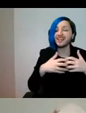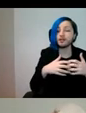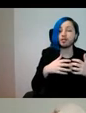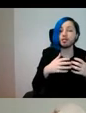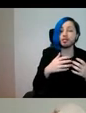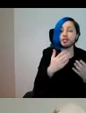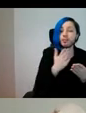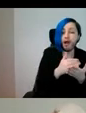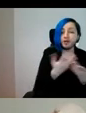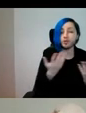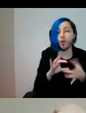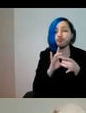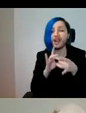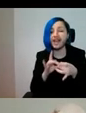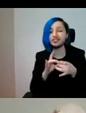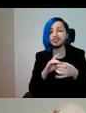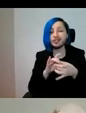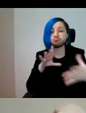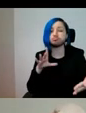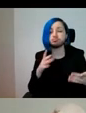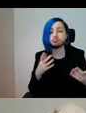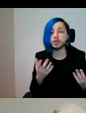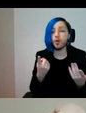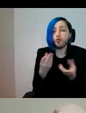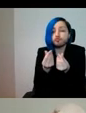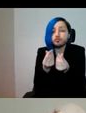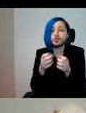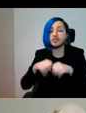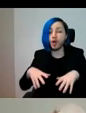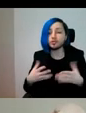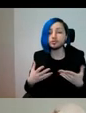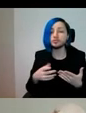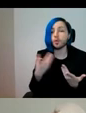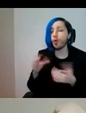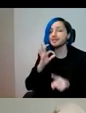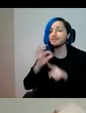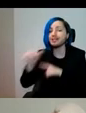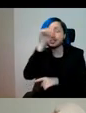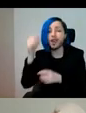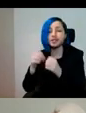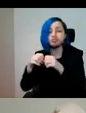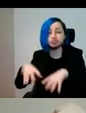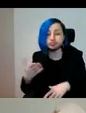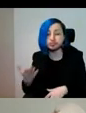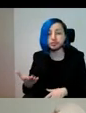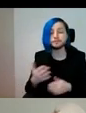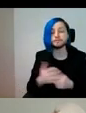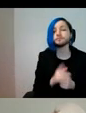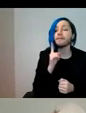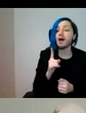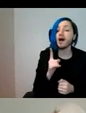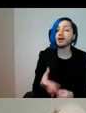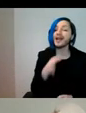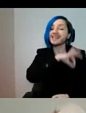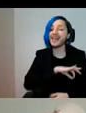relationships across key dependencies, loss of resources and loss of specialist knowledge. But what is gained